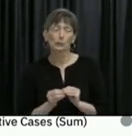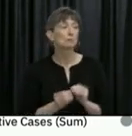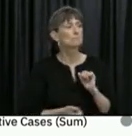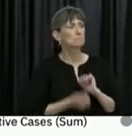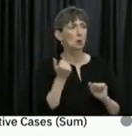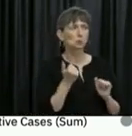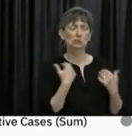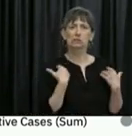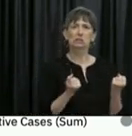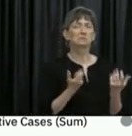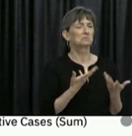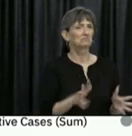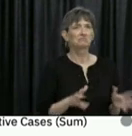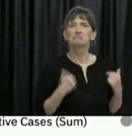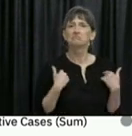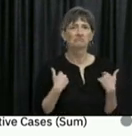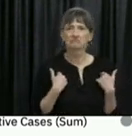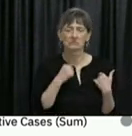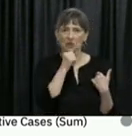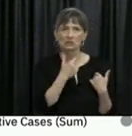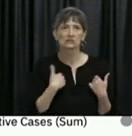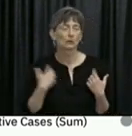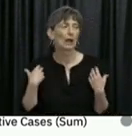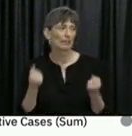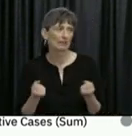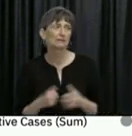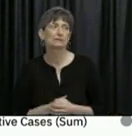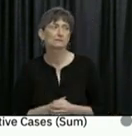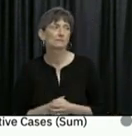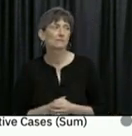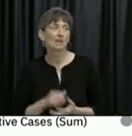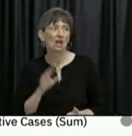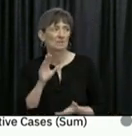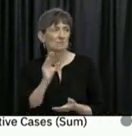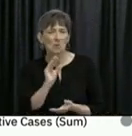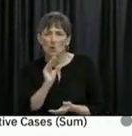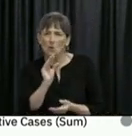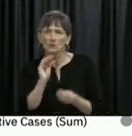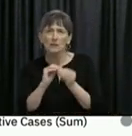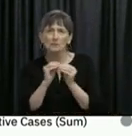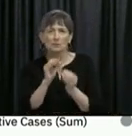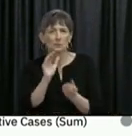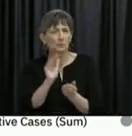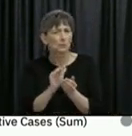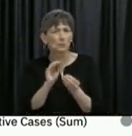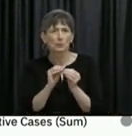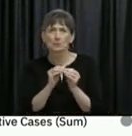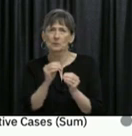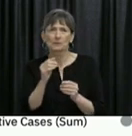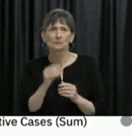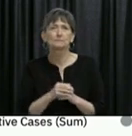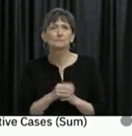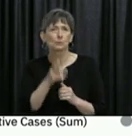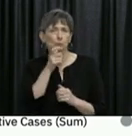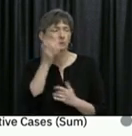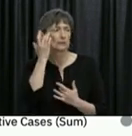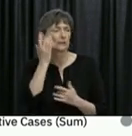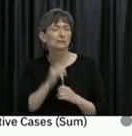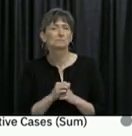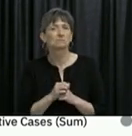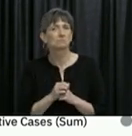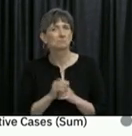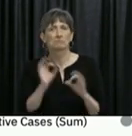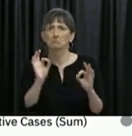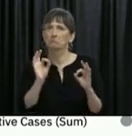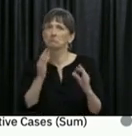passed away. And as you can see that the total number of patients is quite small for the size of a population, which